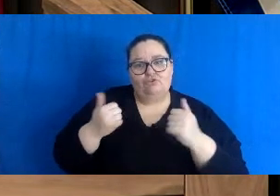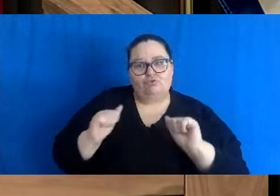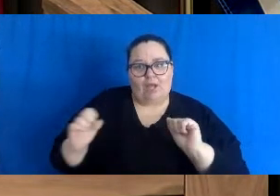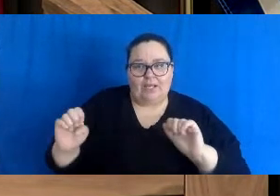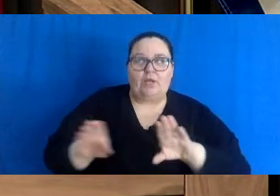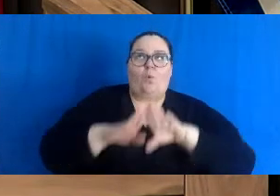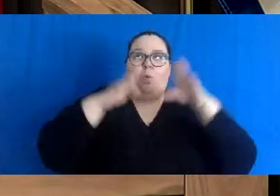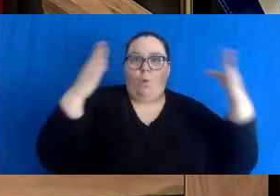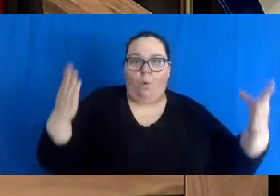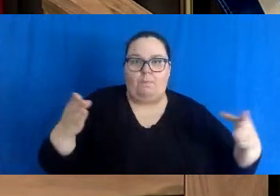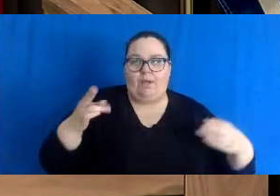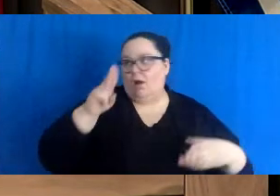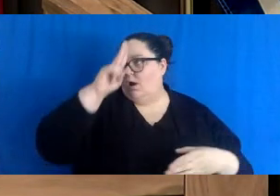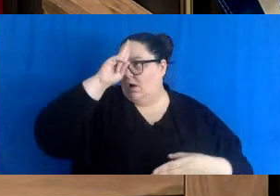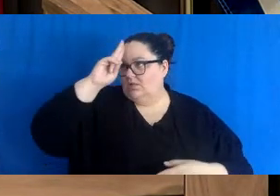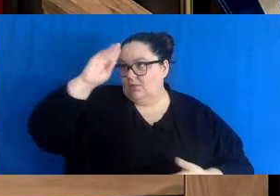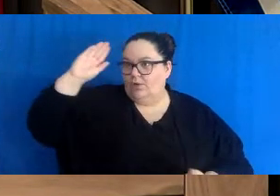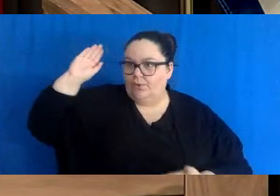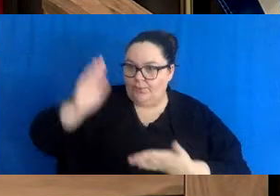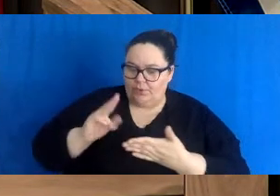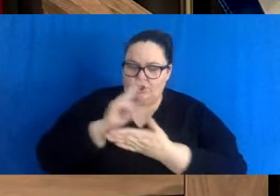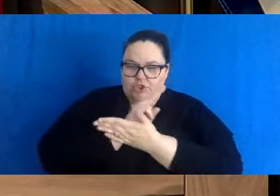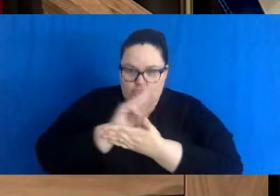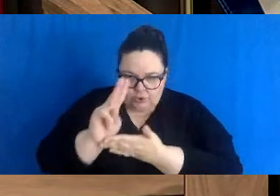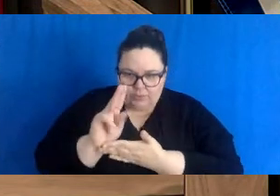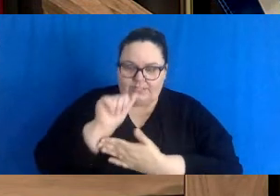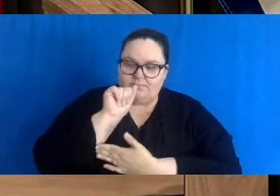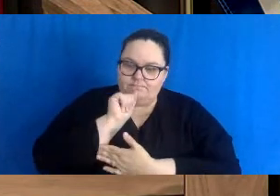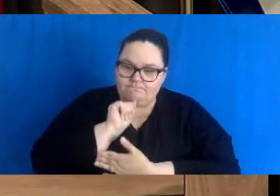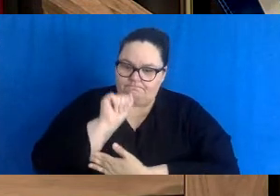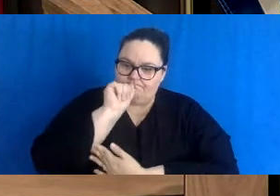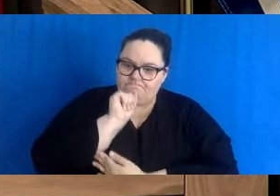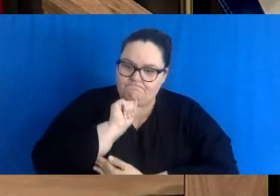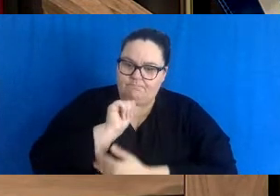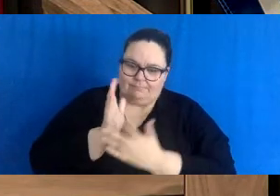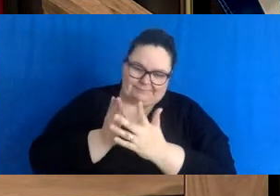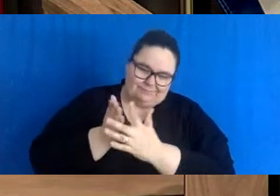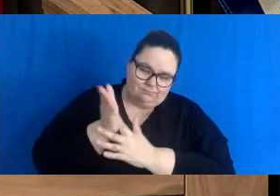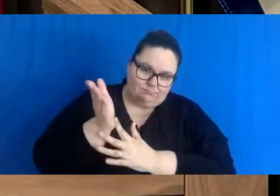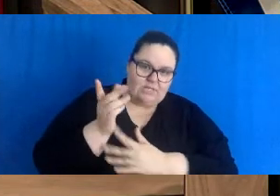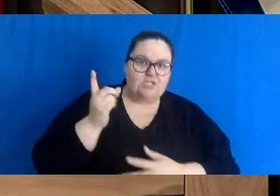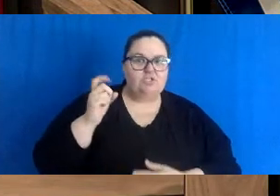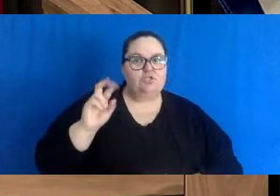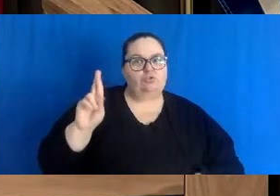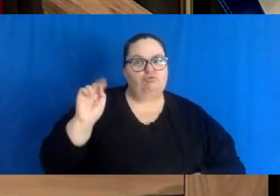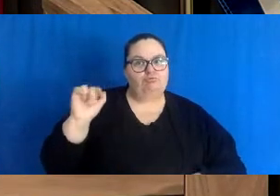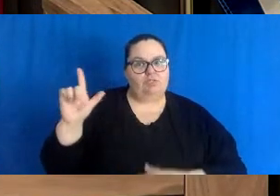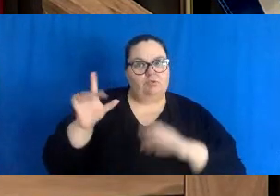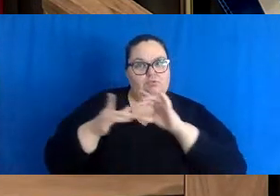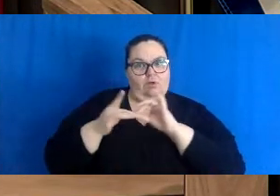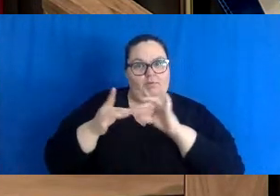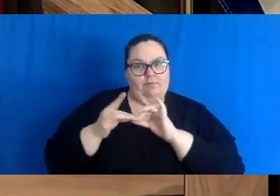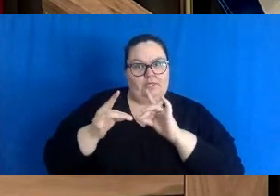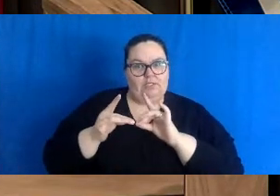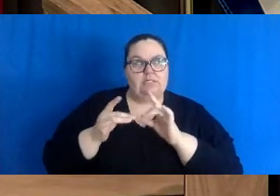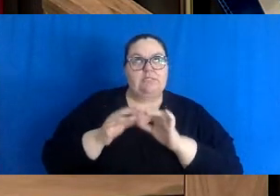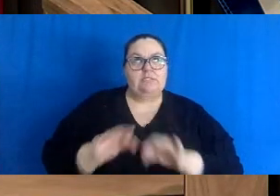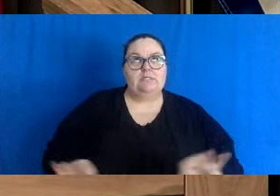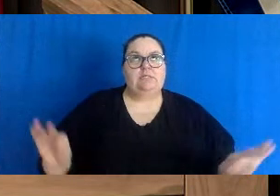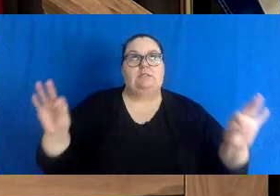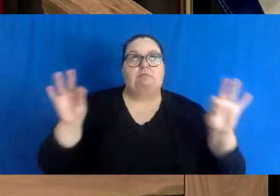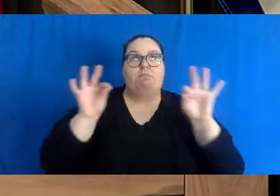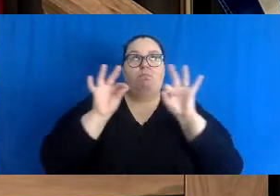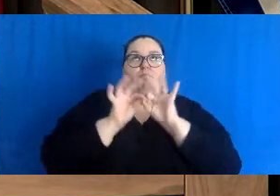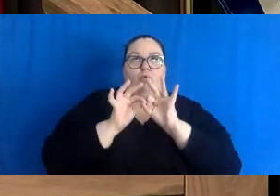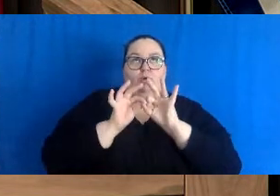and let's just deal with these two weeks to allow us to get there. And to Dr. Russell's point, it is extremely important that we have